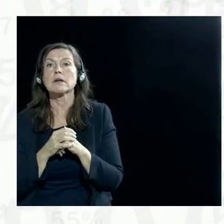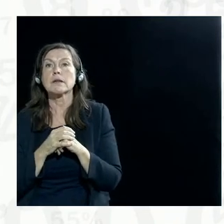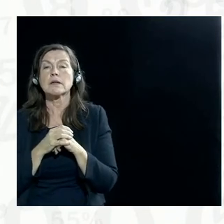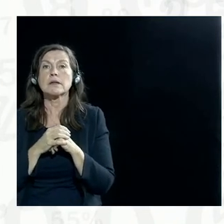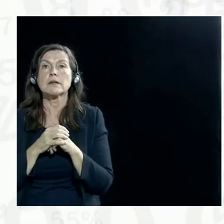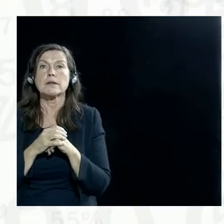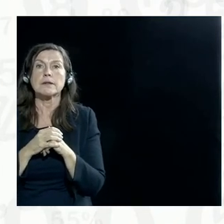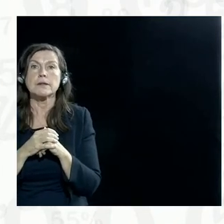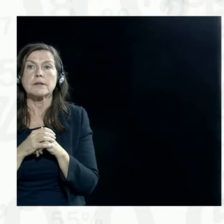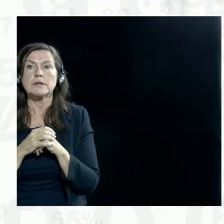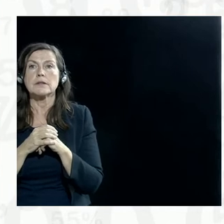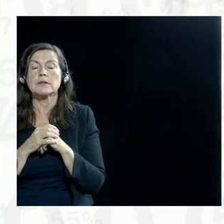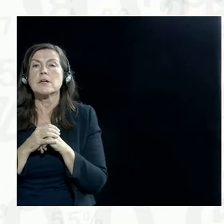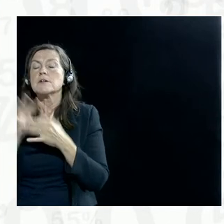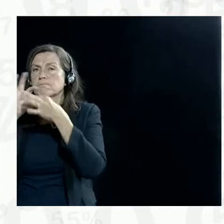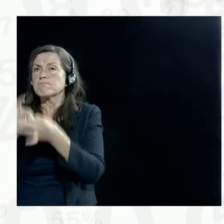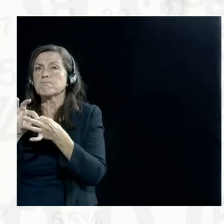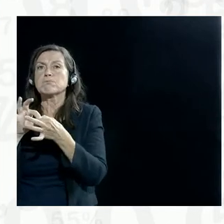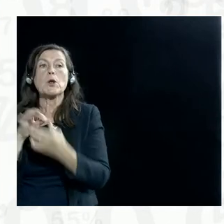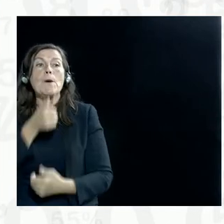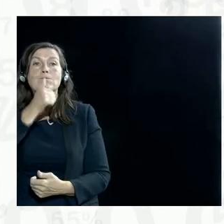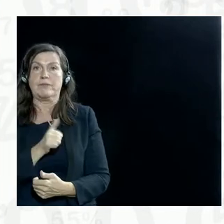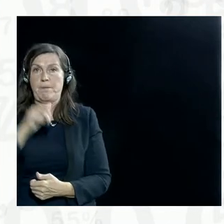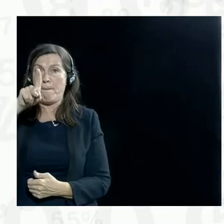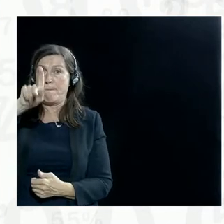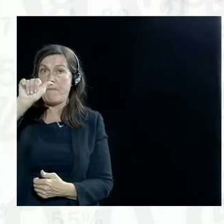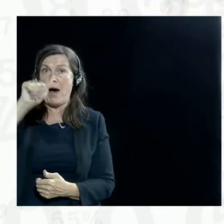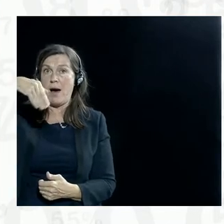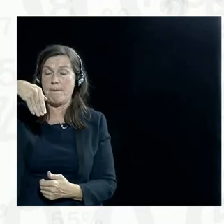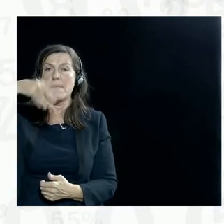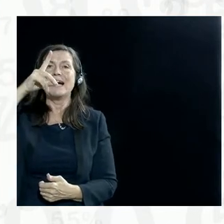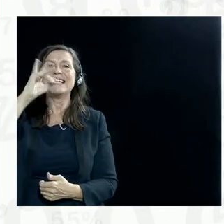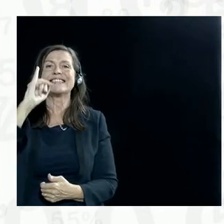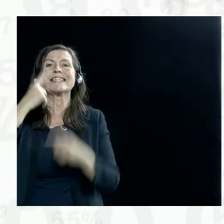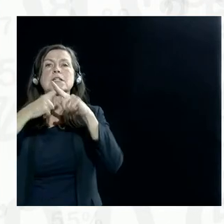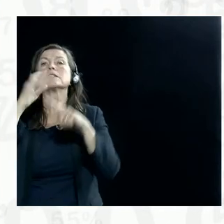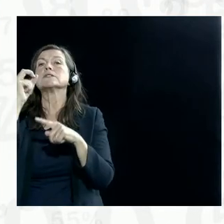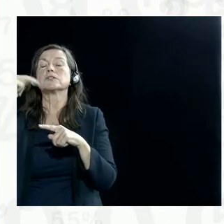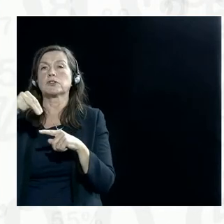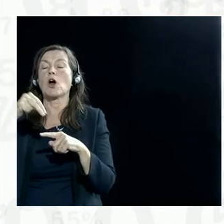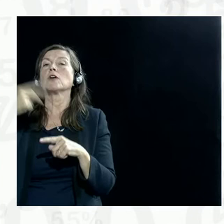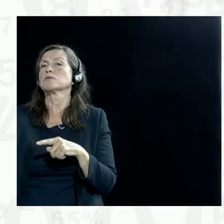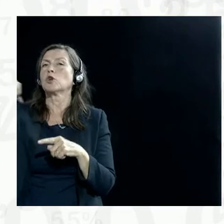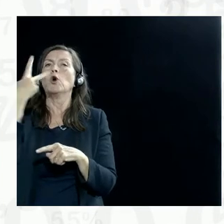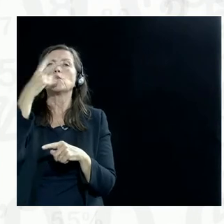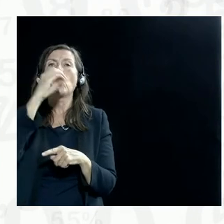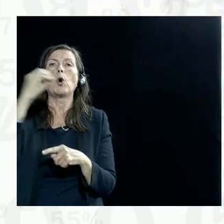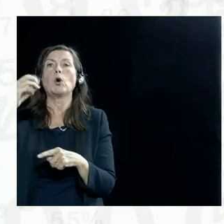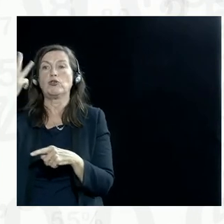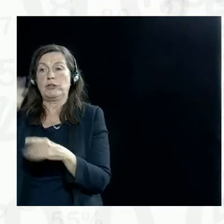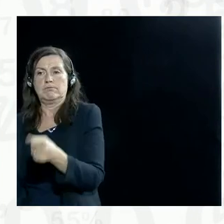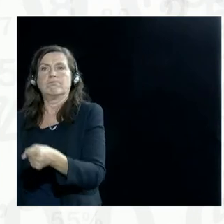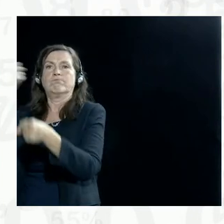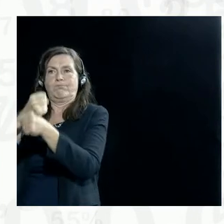data use, privacy. Pam Dixon has founded the World Privacy Forum back in 2003, long before privacy